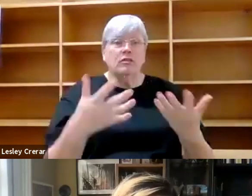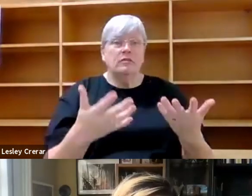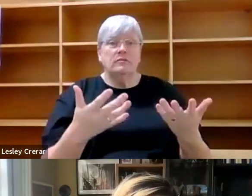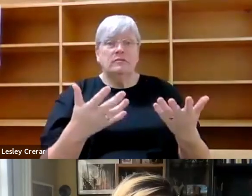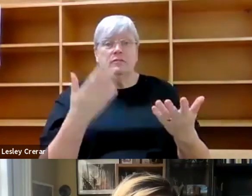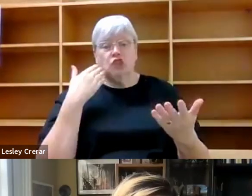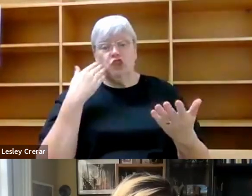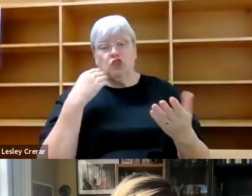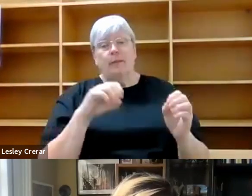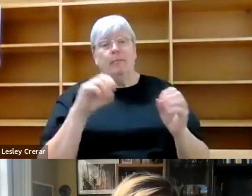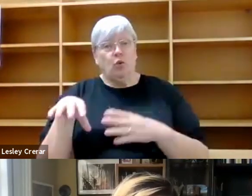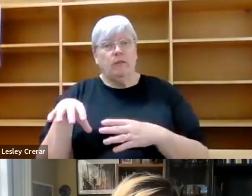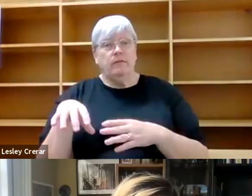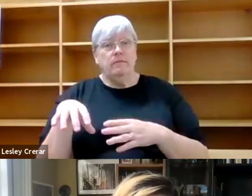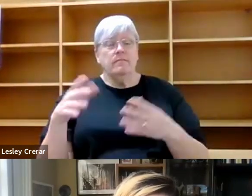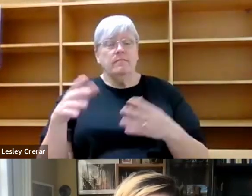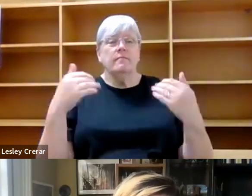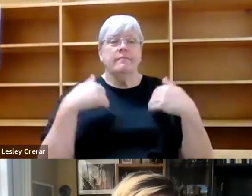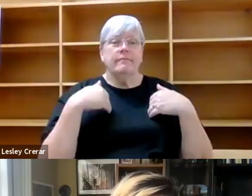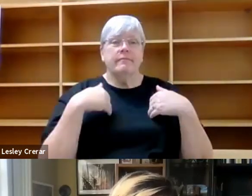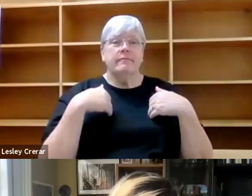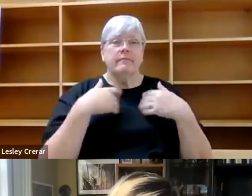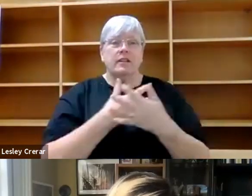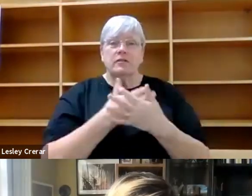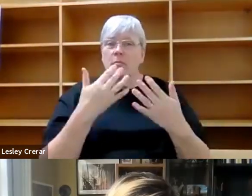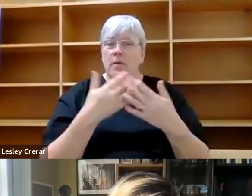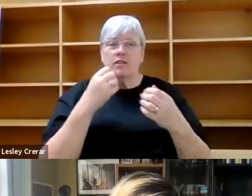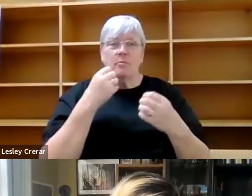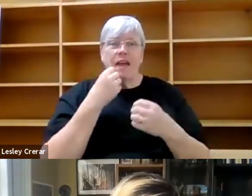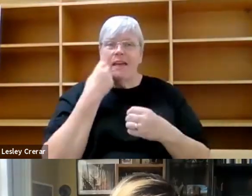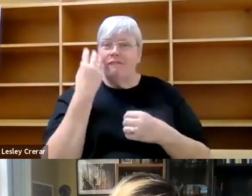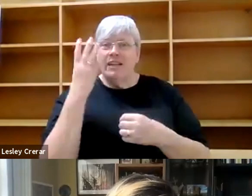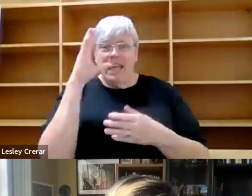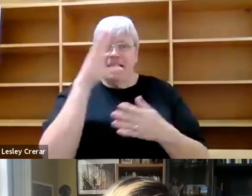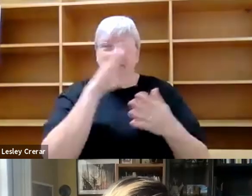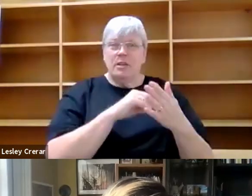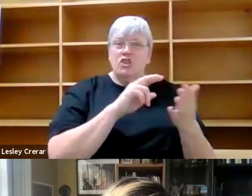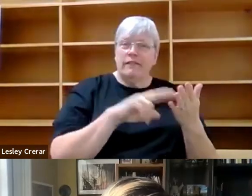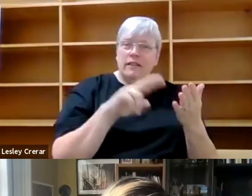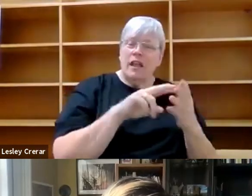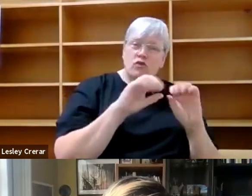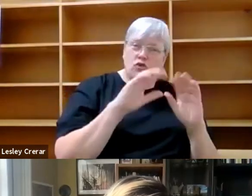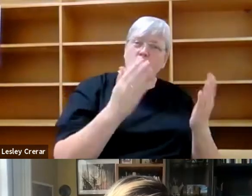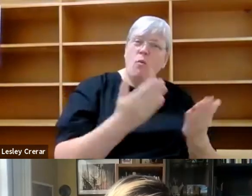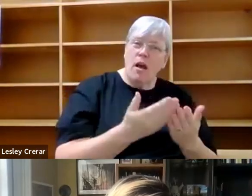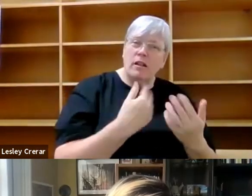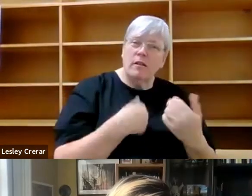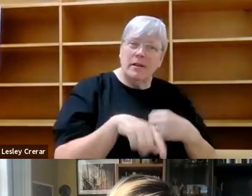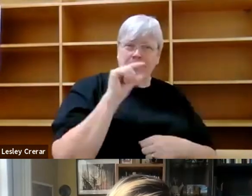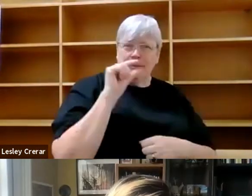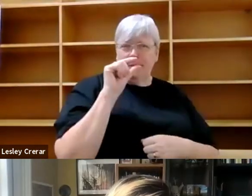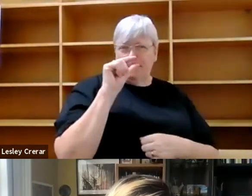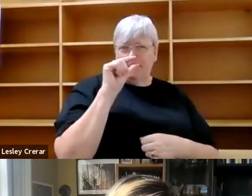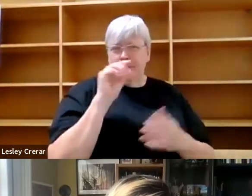and like, for me, so much of my daily experience of, of the natural world has been like the little bit of